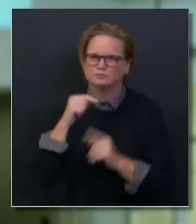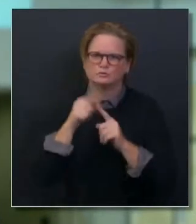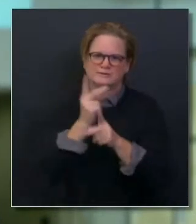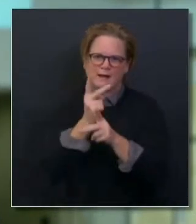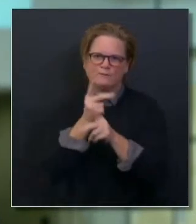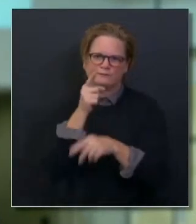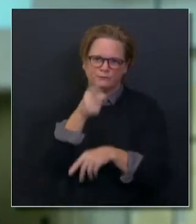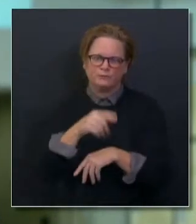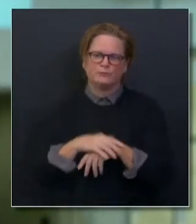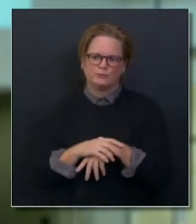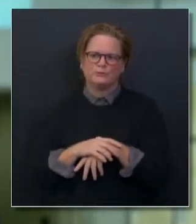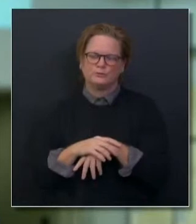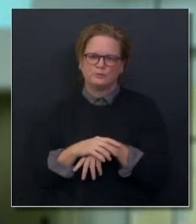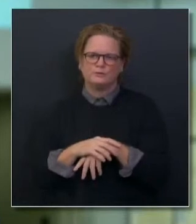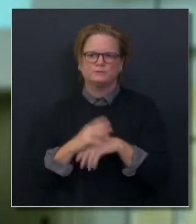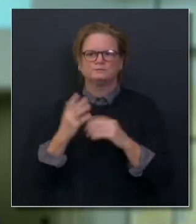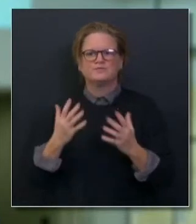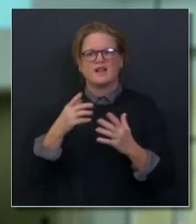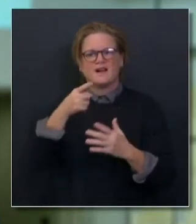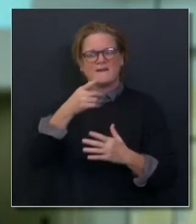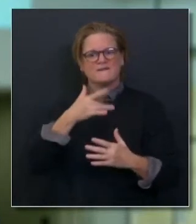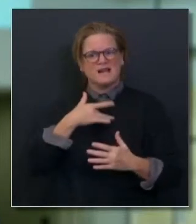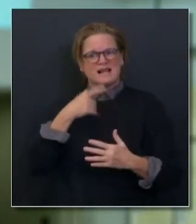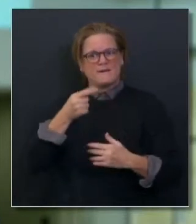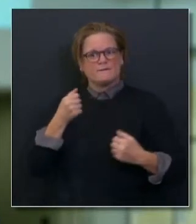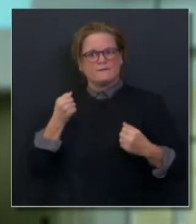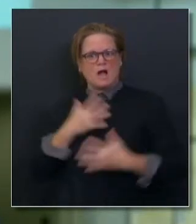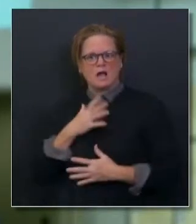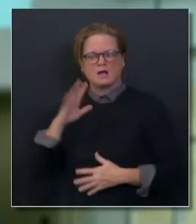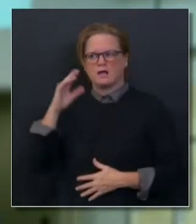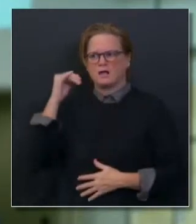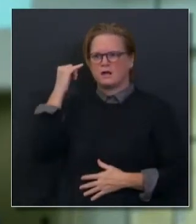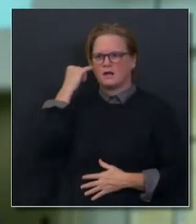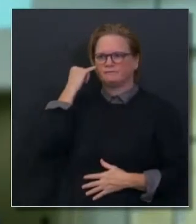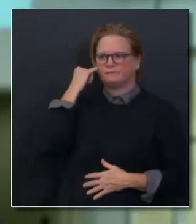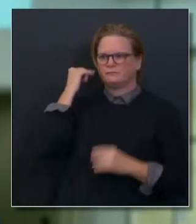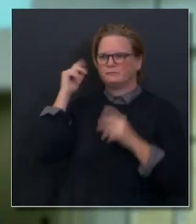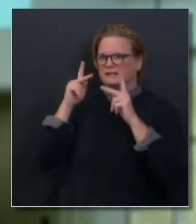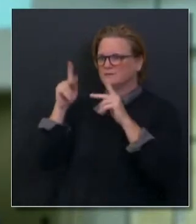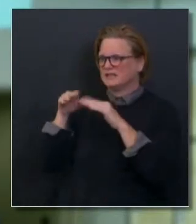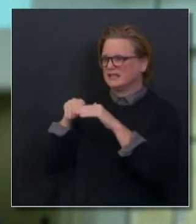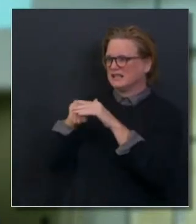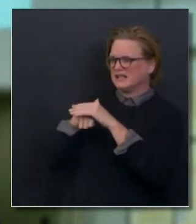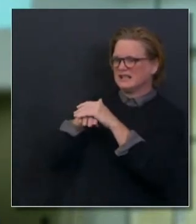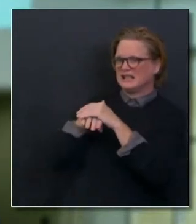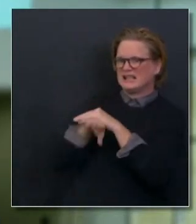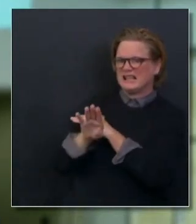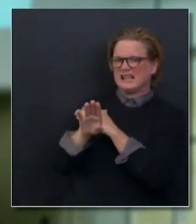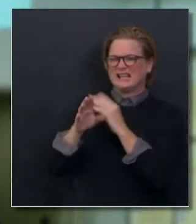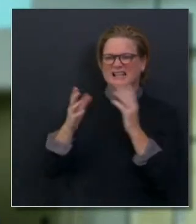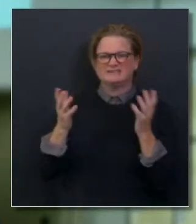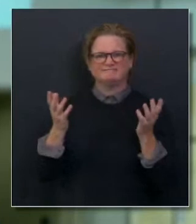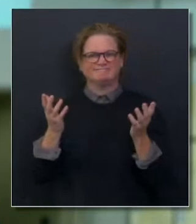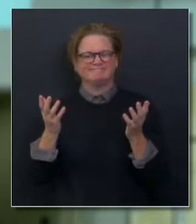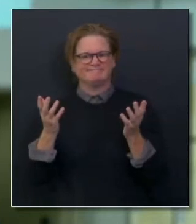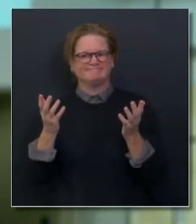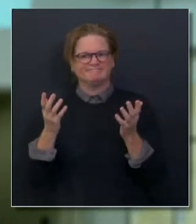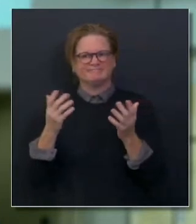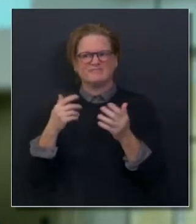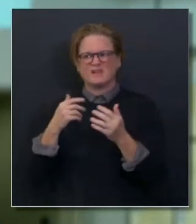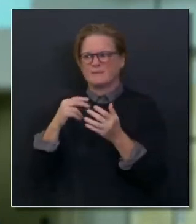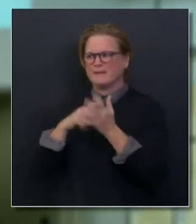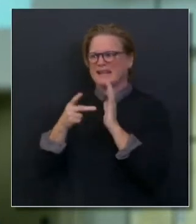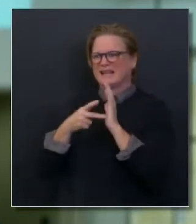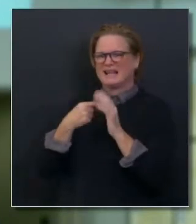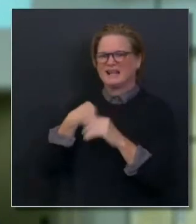we have worked over the past many months with a number of our hospitals, our stakeholder groups, many, many Californians, to talk